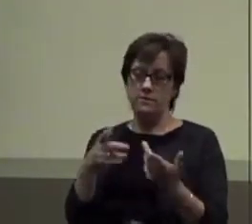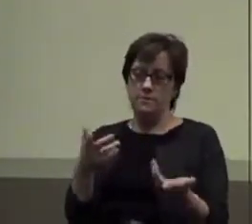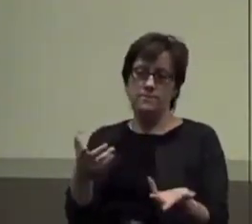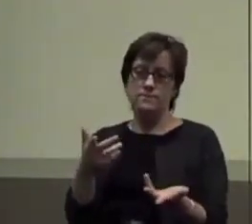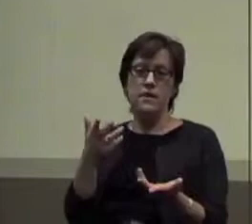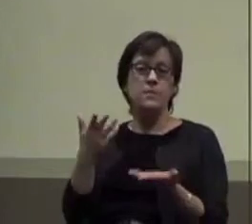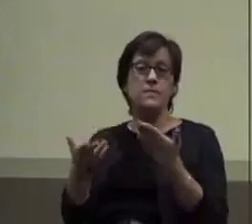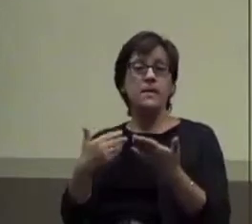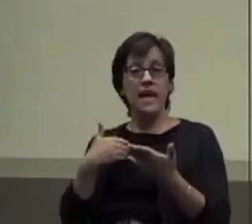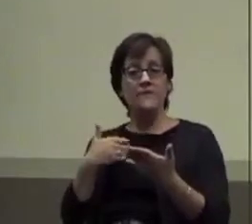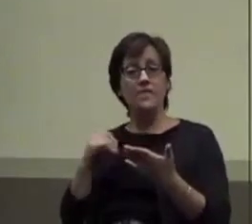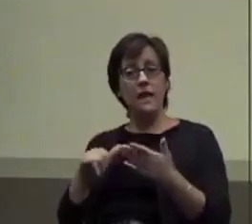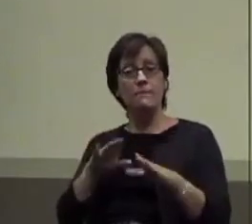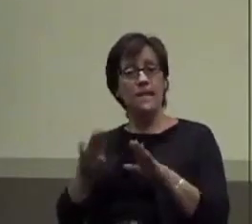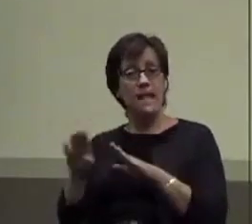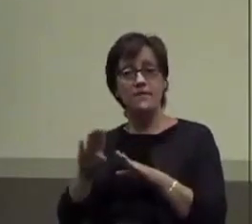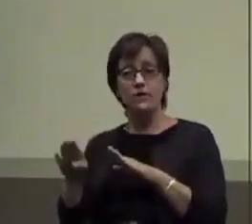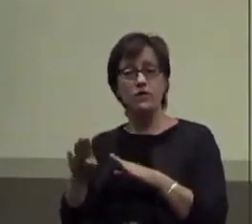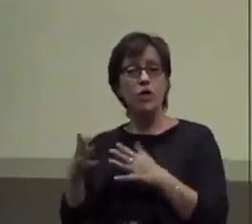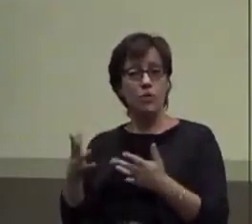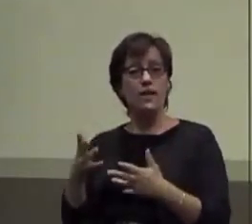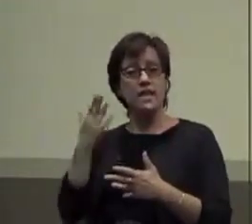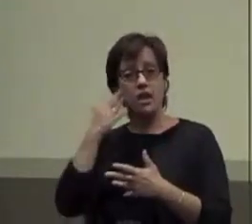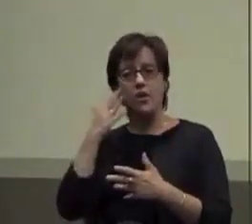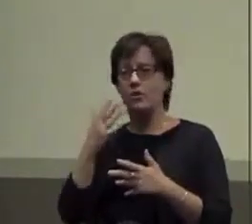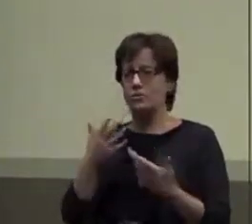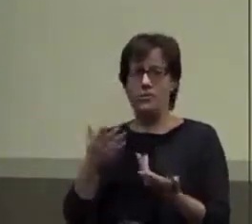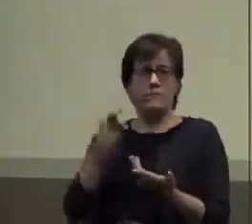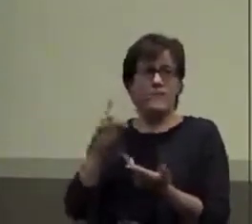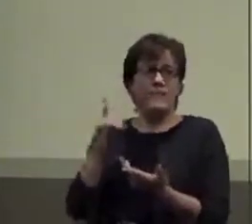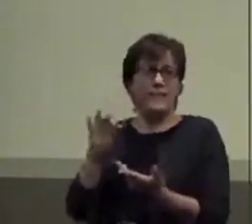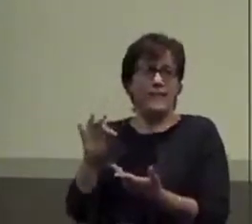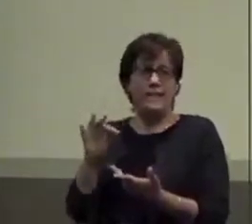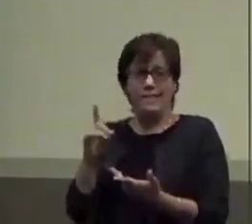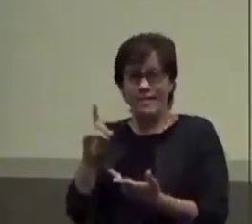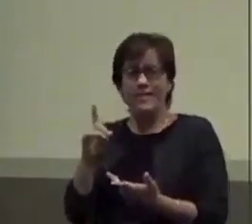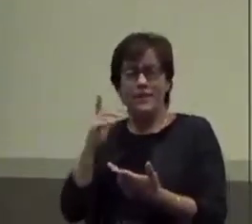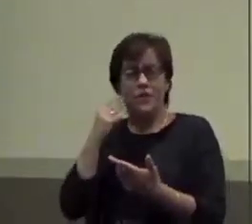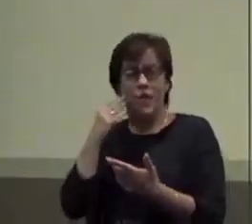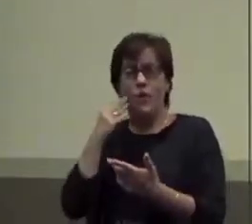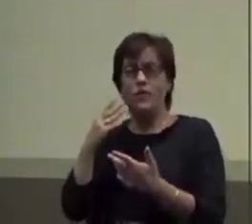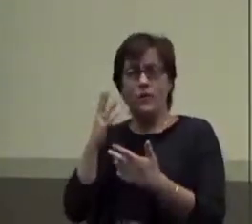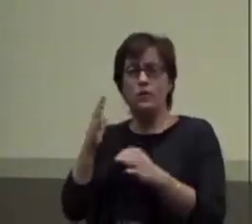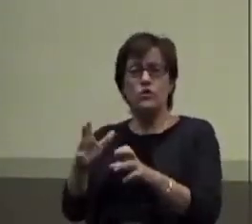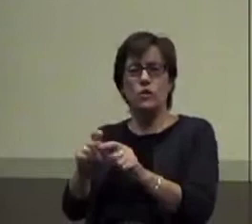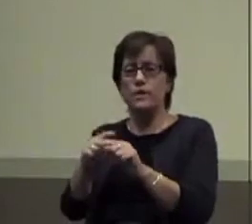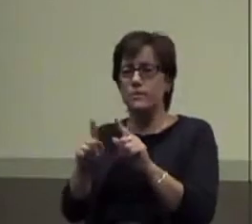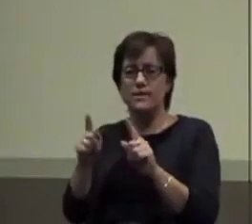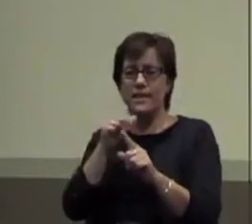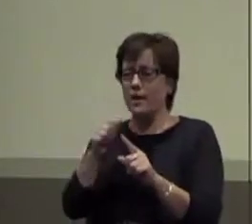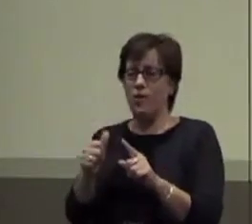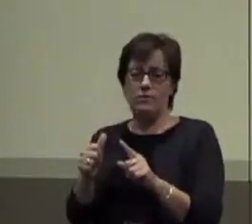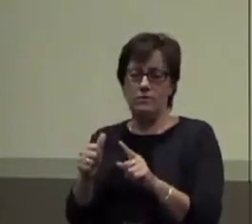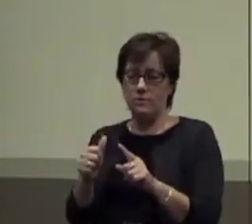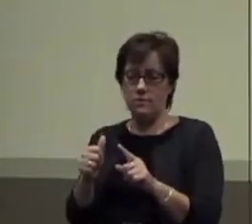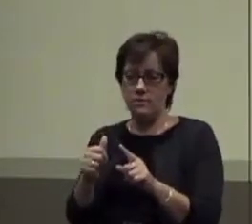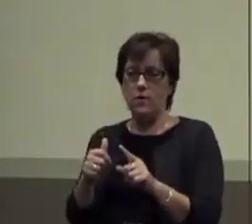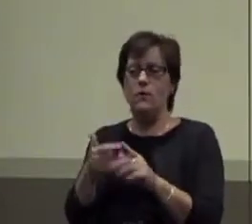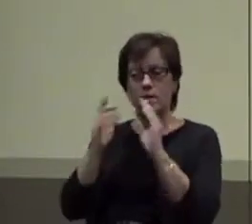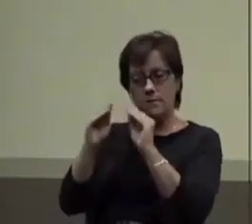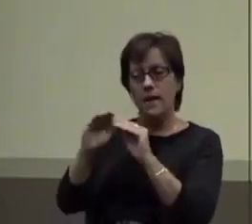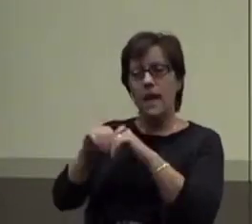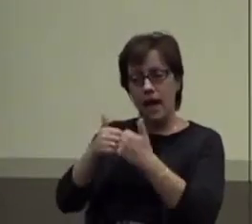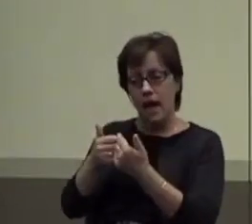be using it already. But they're not. So we want to make sure we teach them. And teach them this is how and when to ask for a break. Especially if